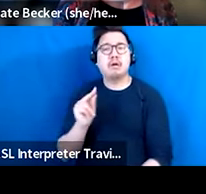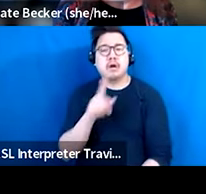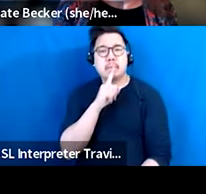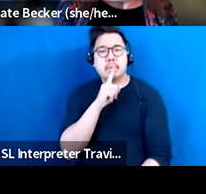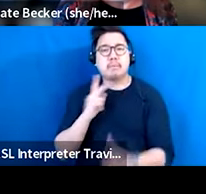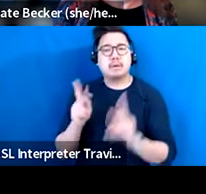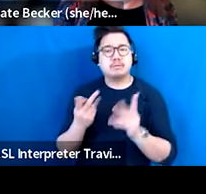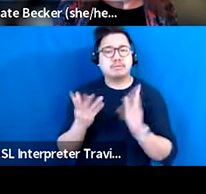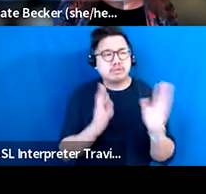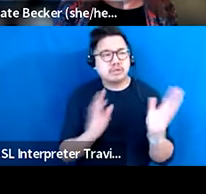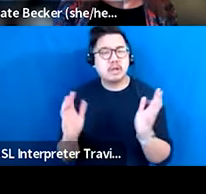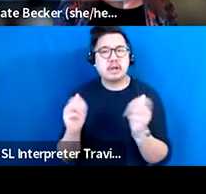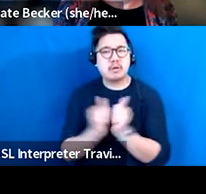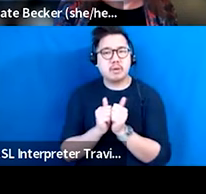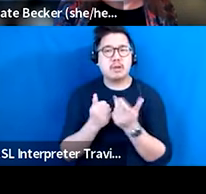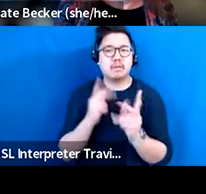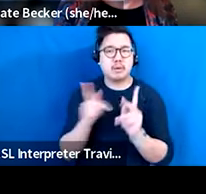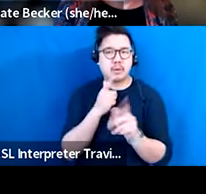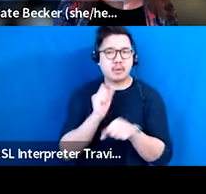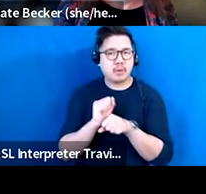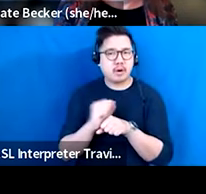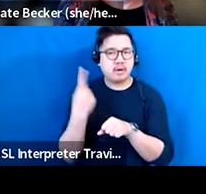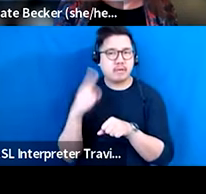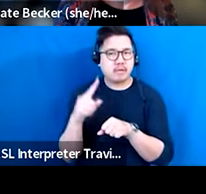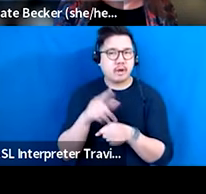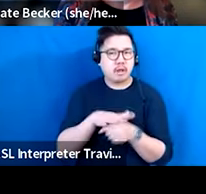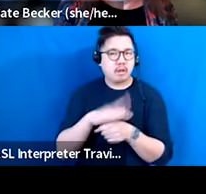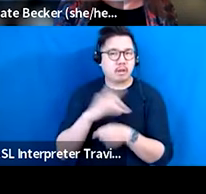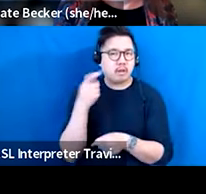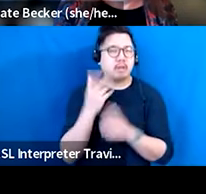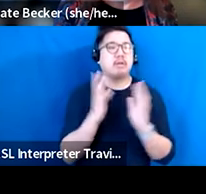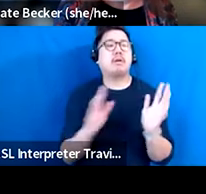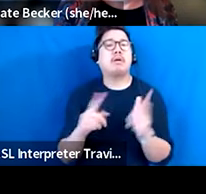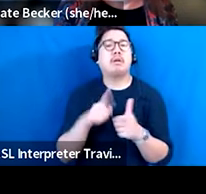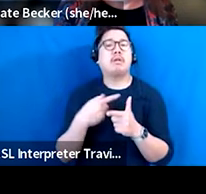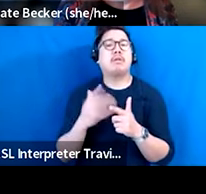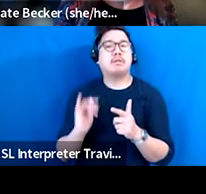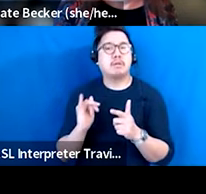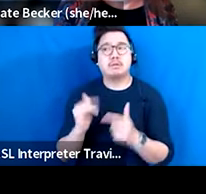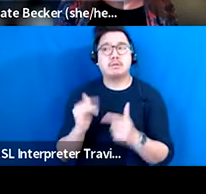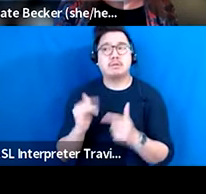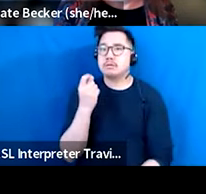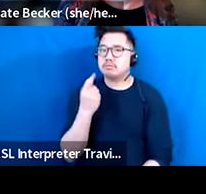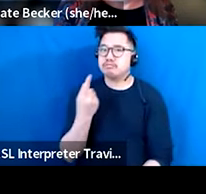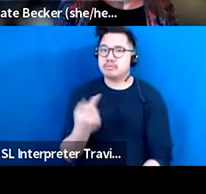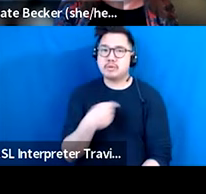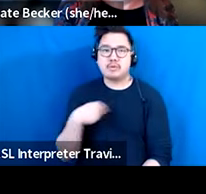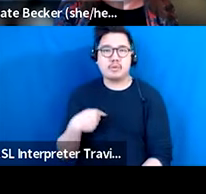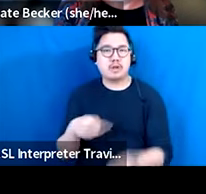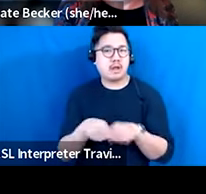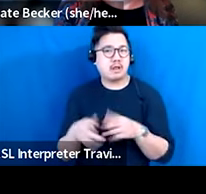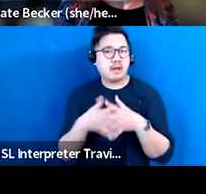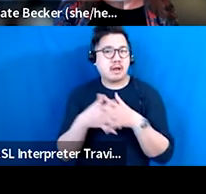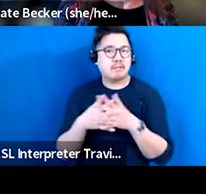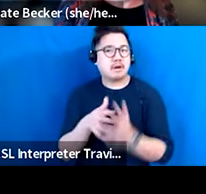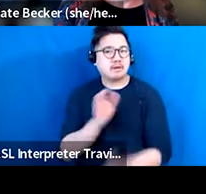chance to engage with this system that we all bought into because we're American citizens. And we said, yep, this is what I, this is what I